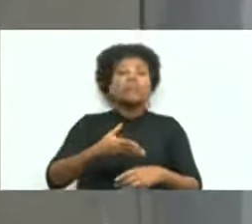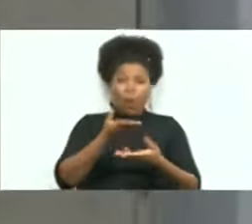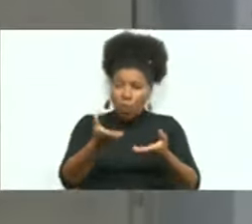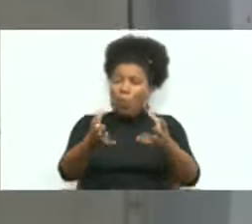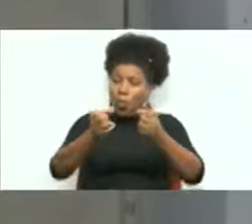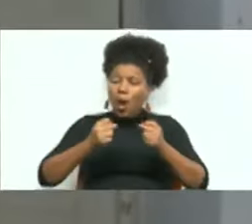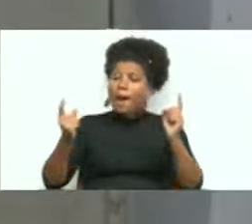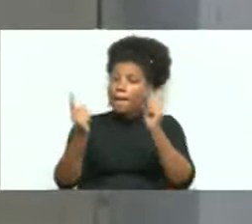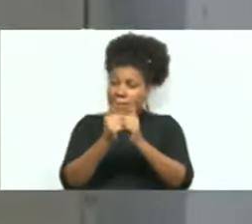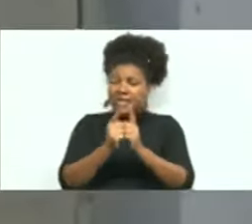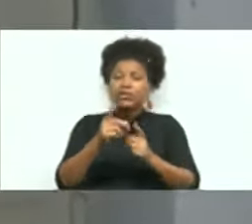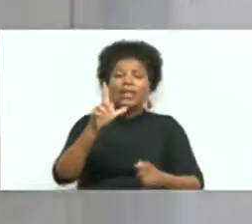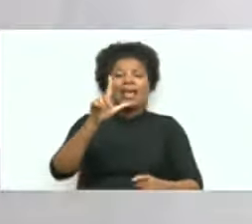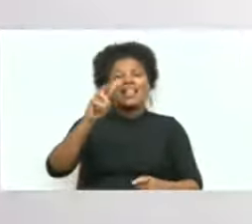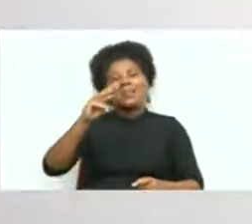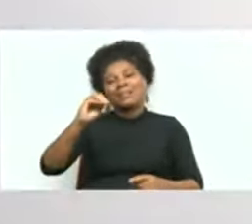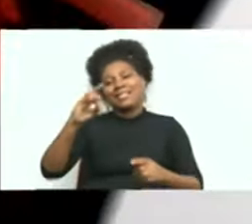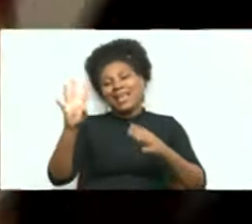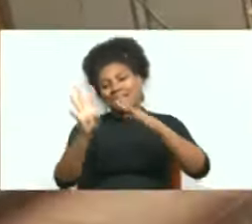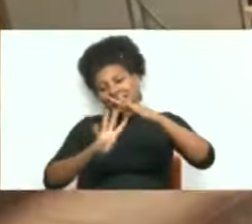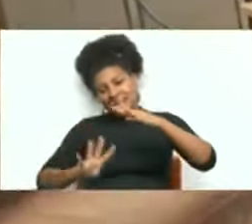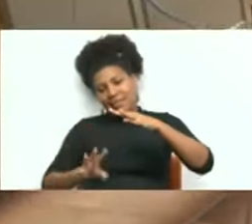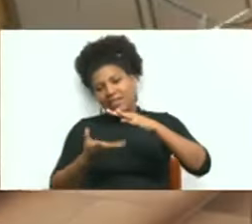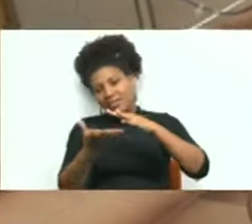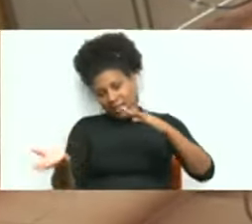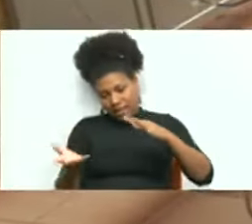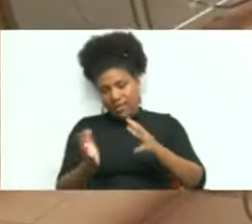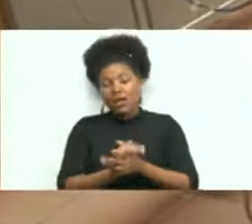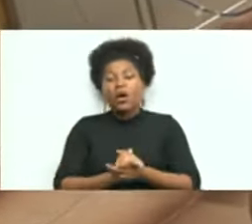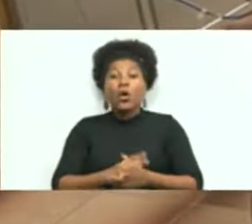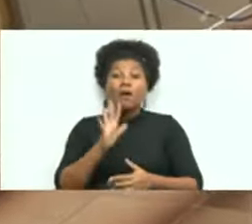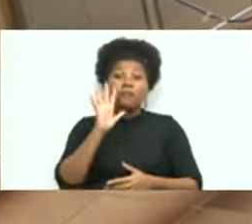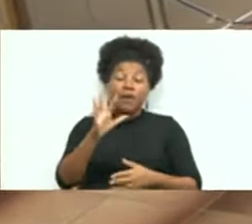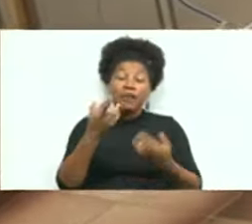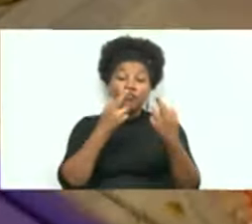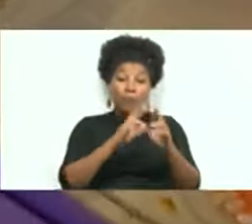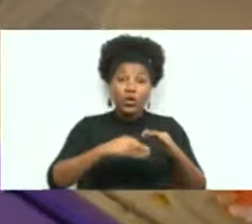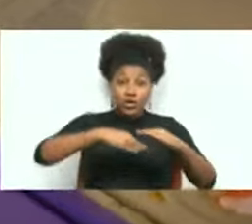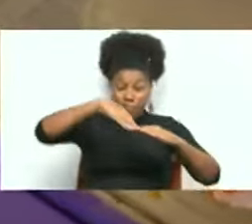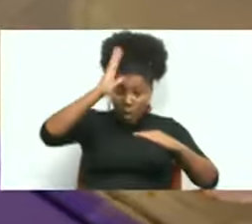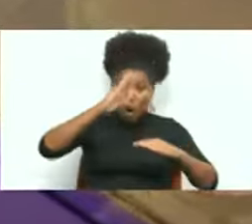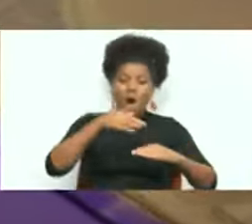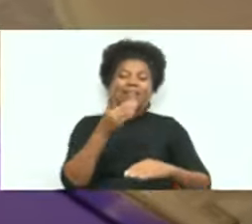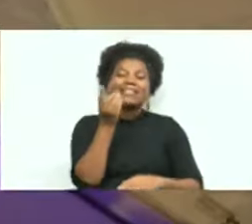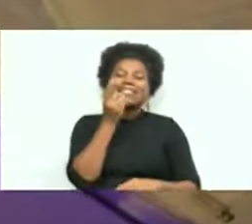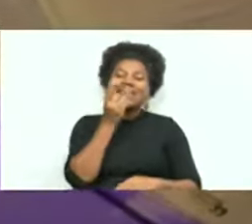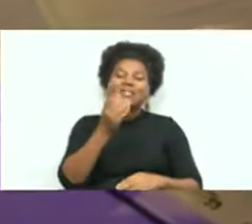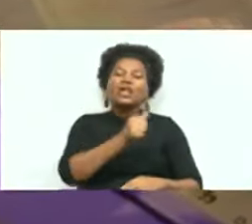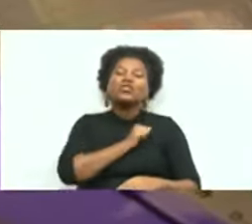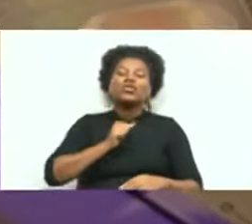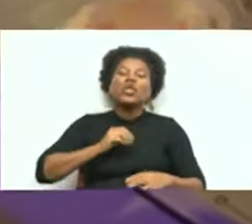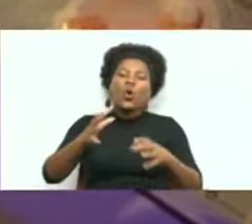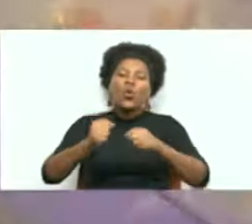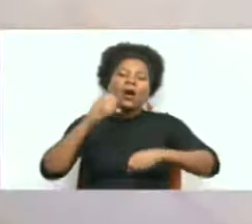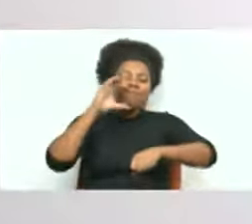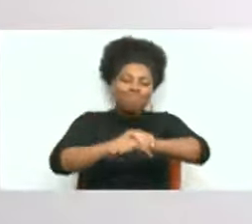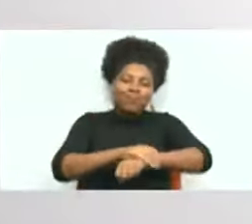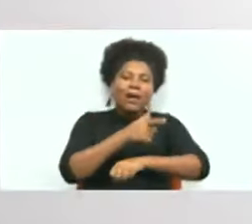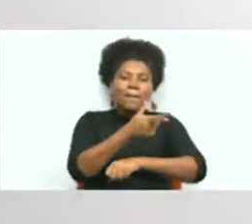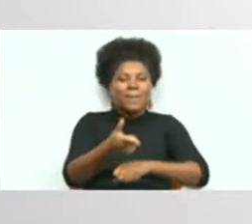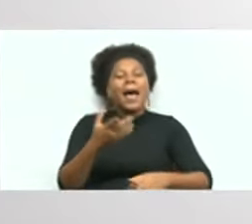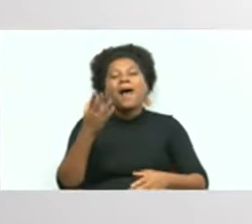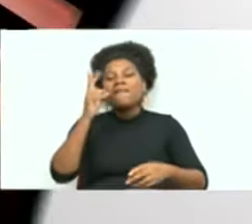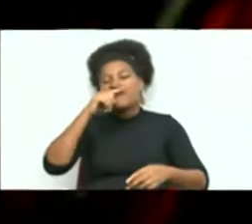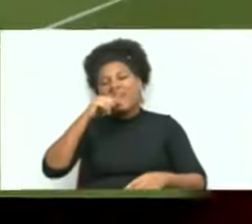LMCS divers. With more than five reports made to the police, the Dental Association wants action against quack dentists.